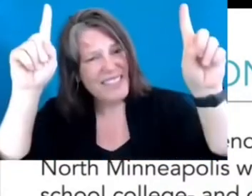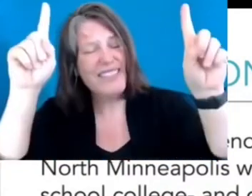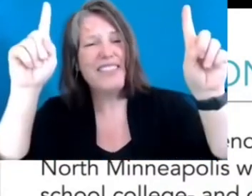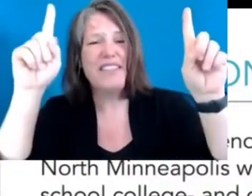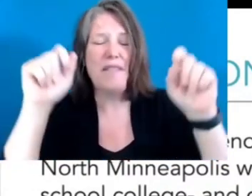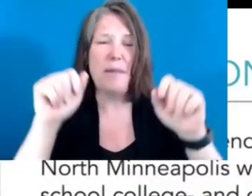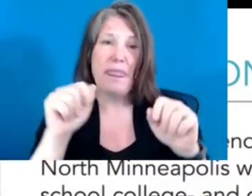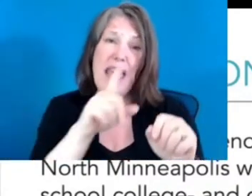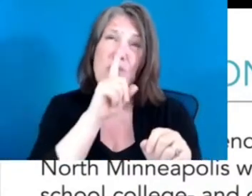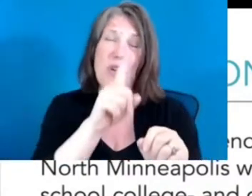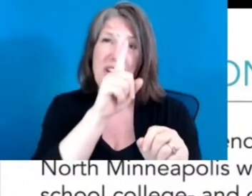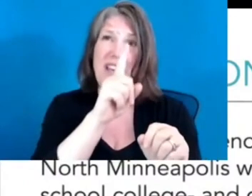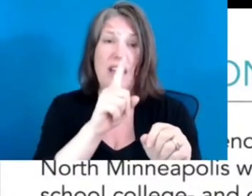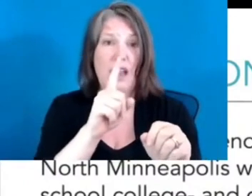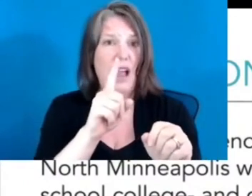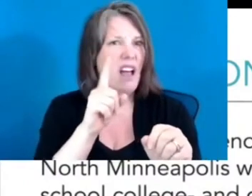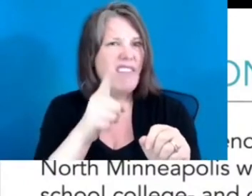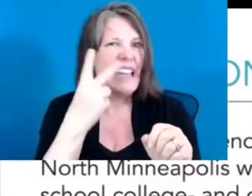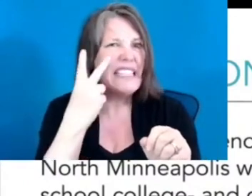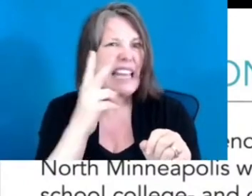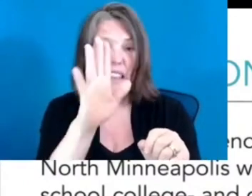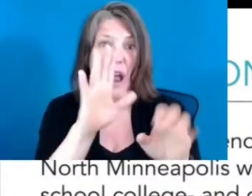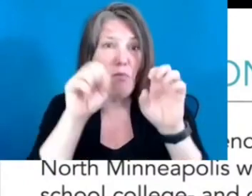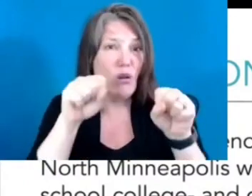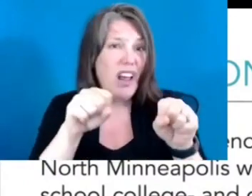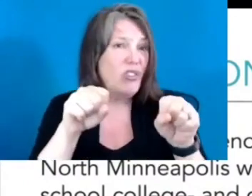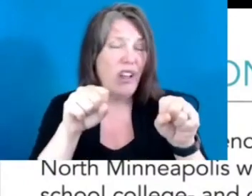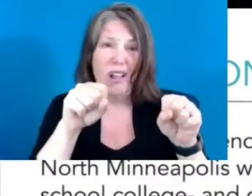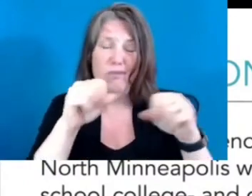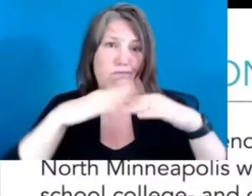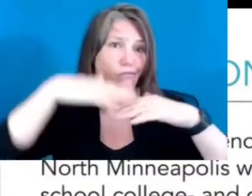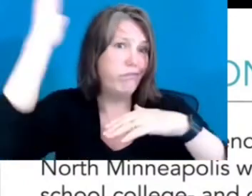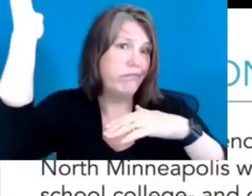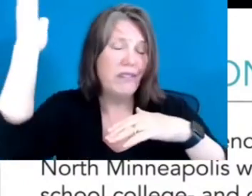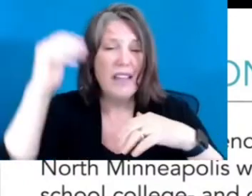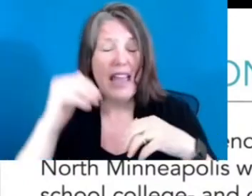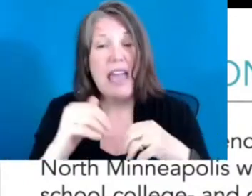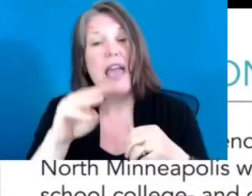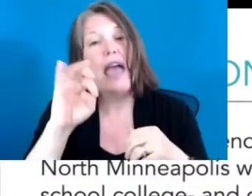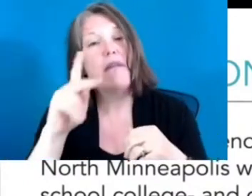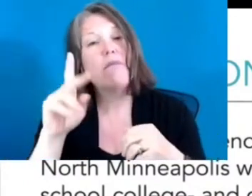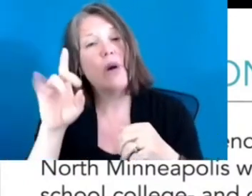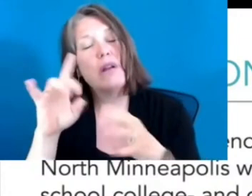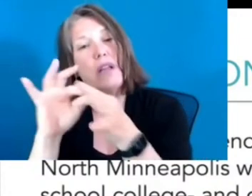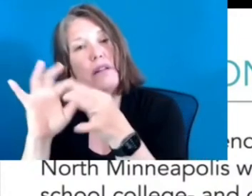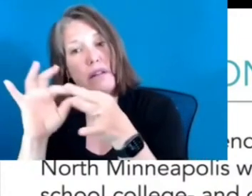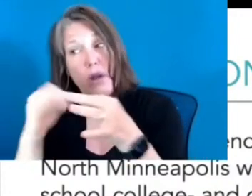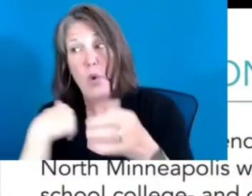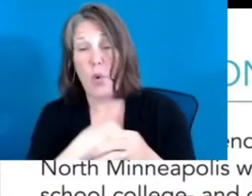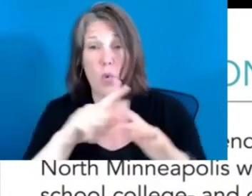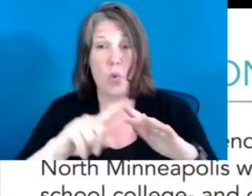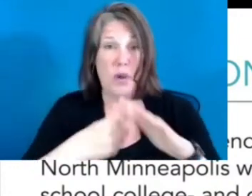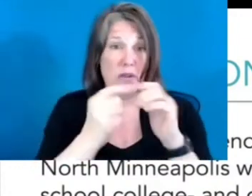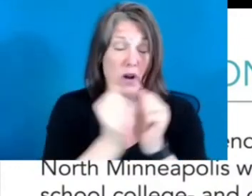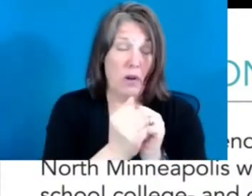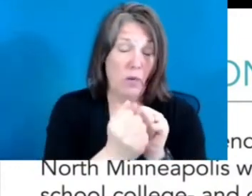ultimately realizing their unlimited potential. And I want to ever so quickly, Mark talked about the fact that we started with